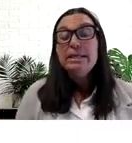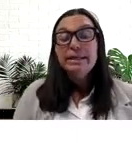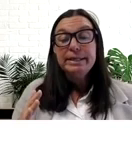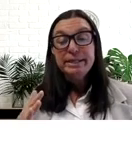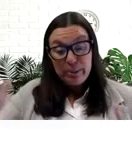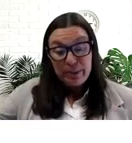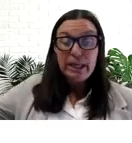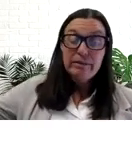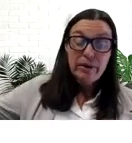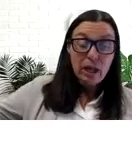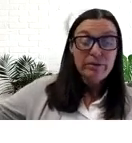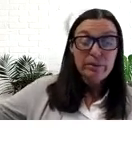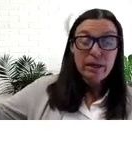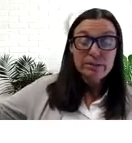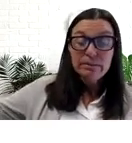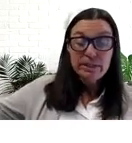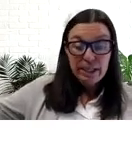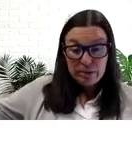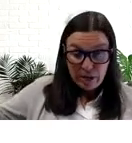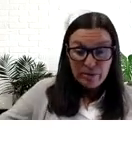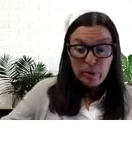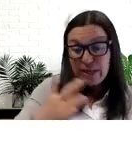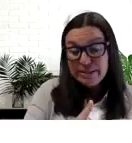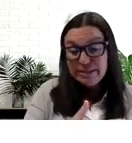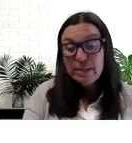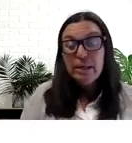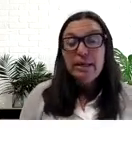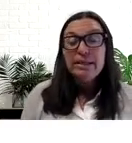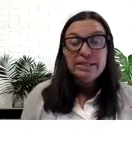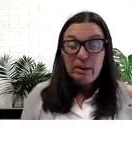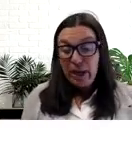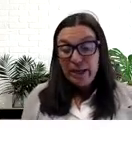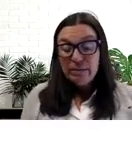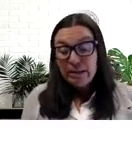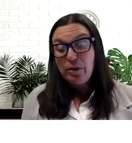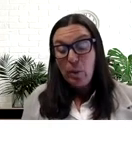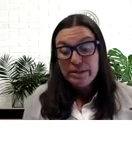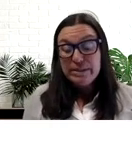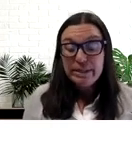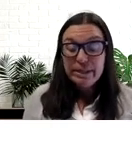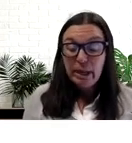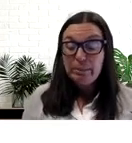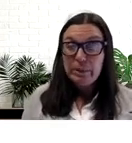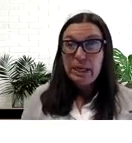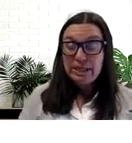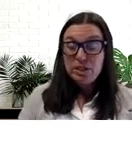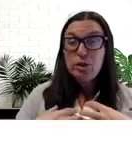typically kind of fall off the radar. They don't travel with us the same way that the ones